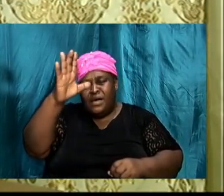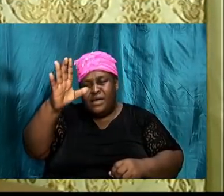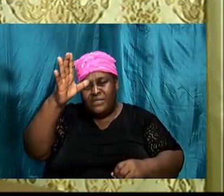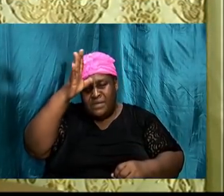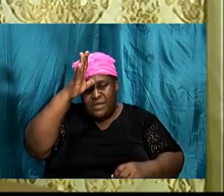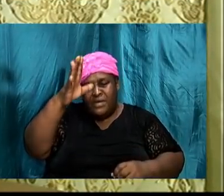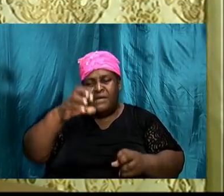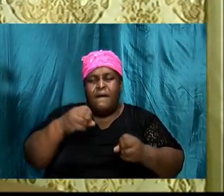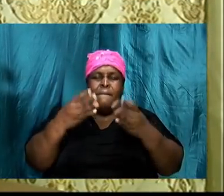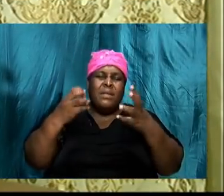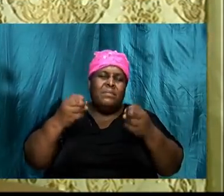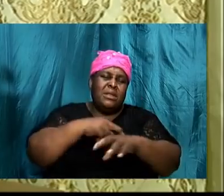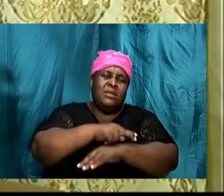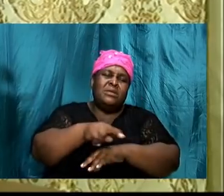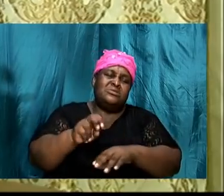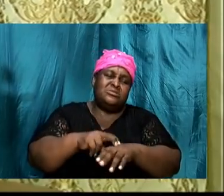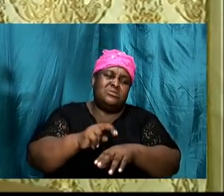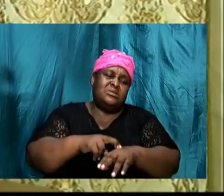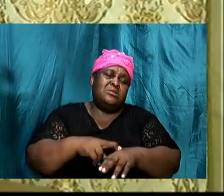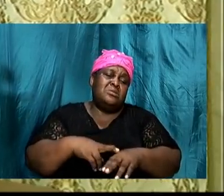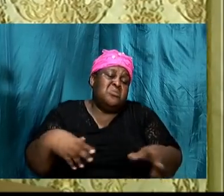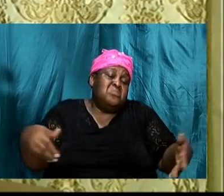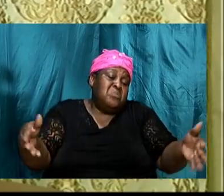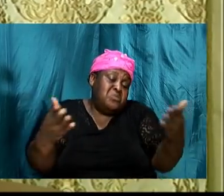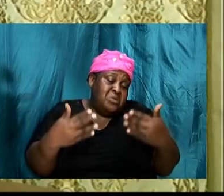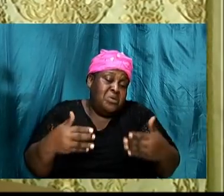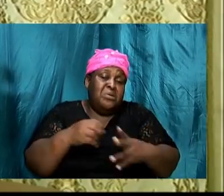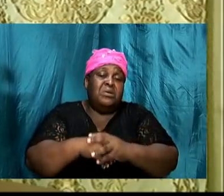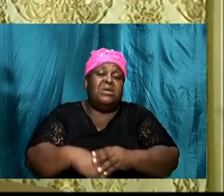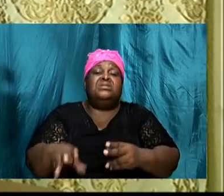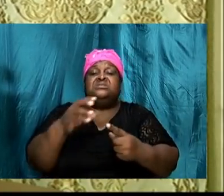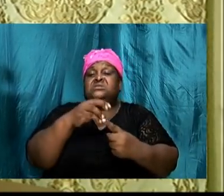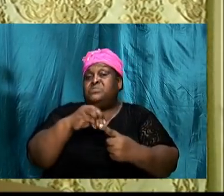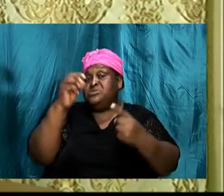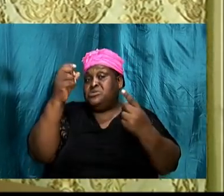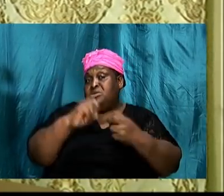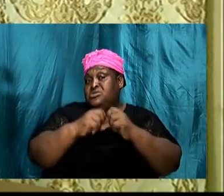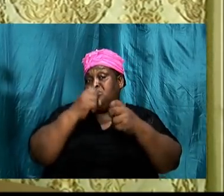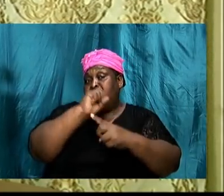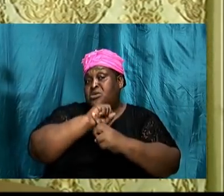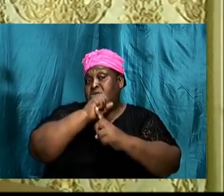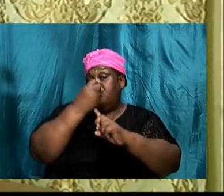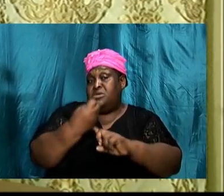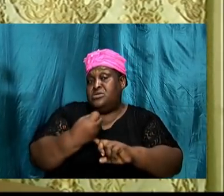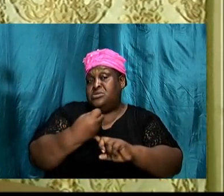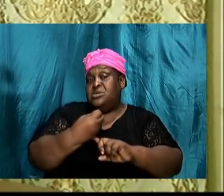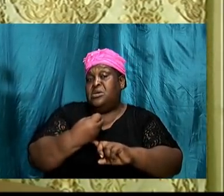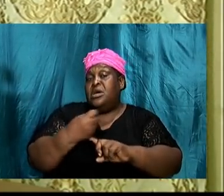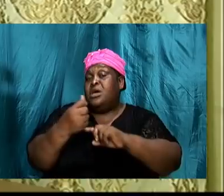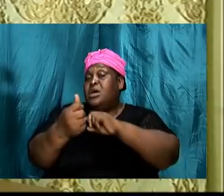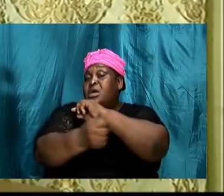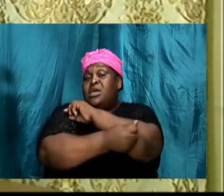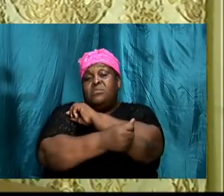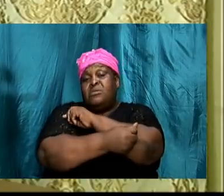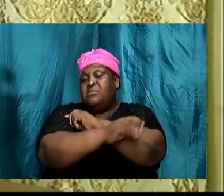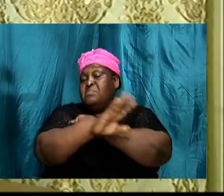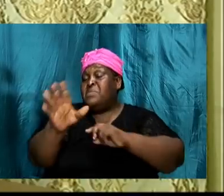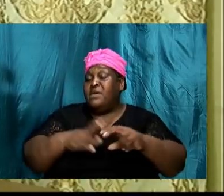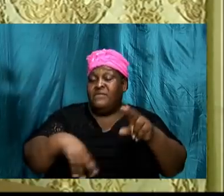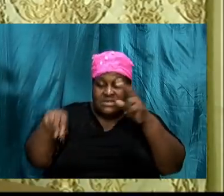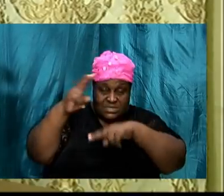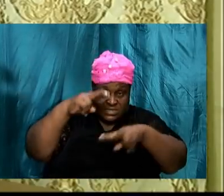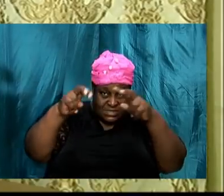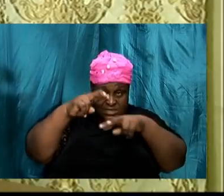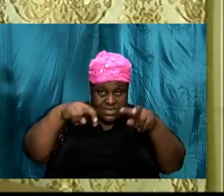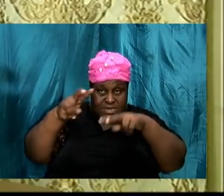but here in this particular situation, Abraham did not sought the Lord. When we look